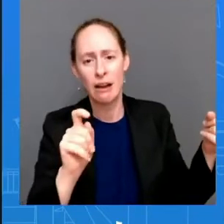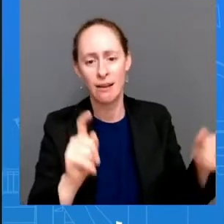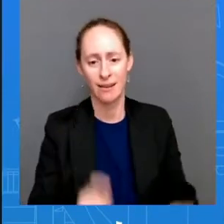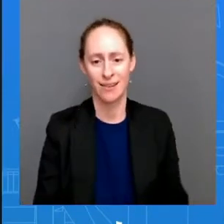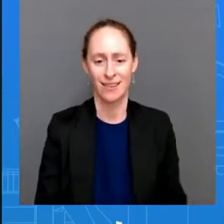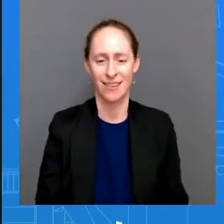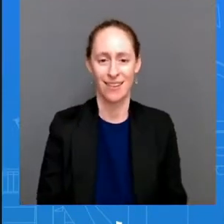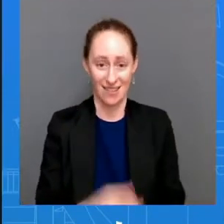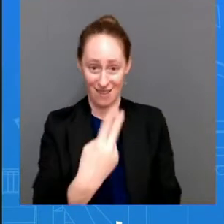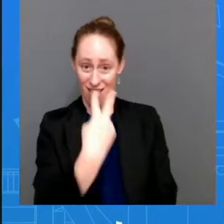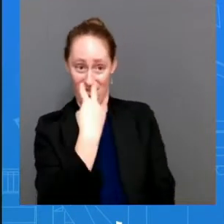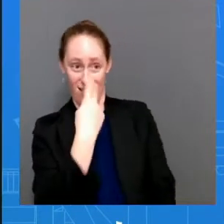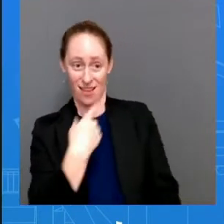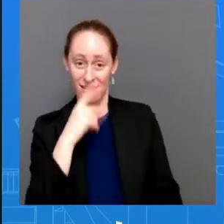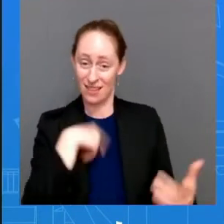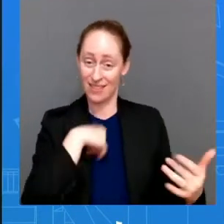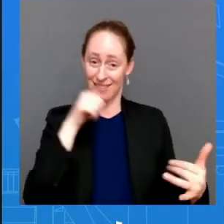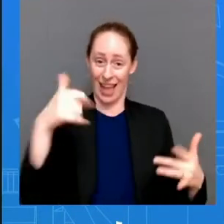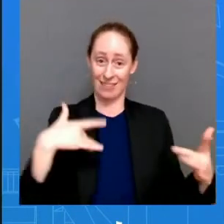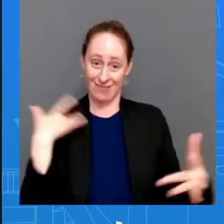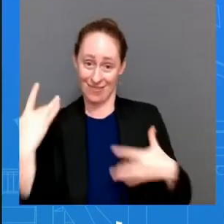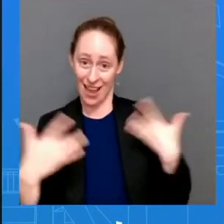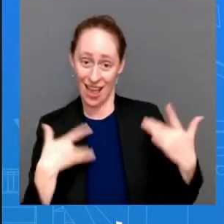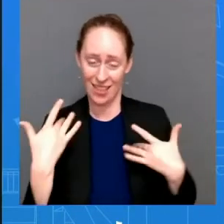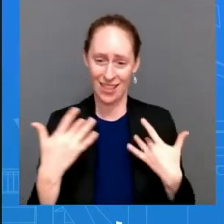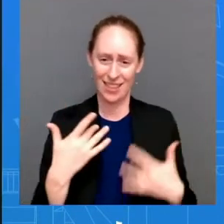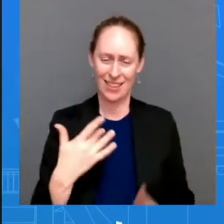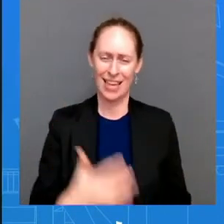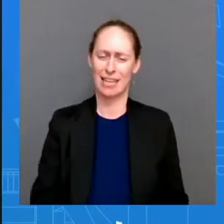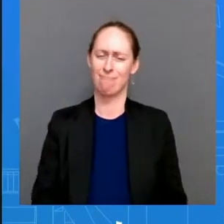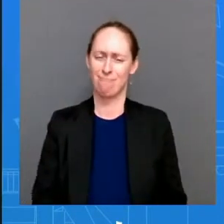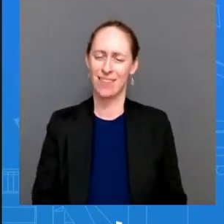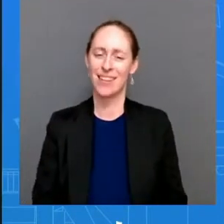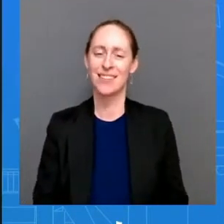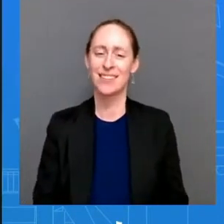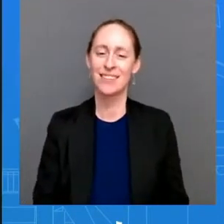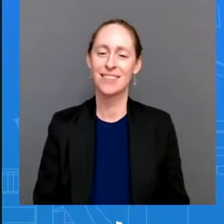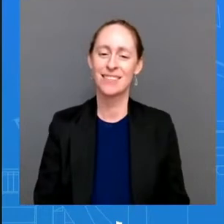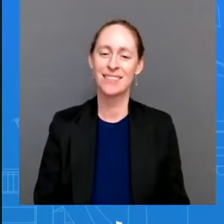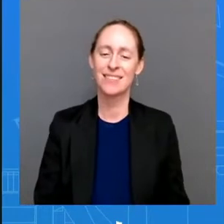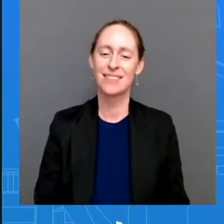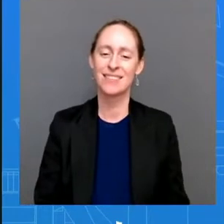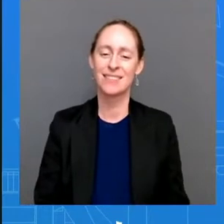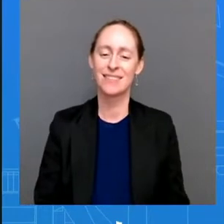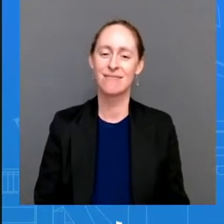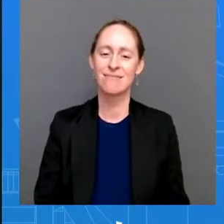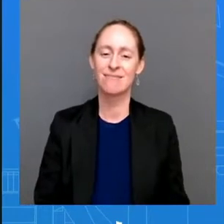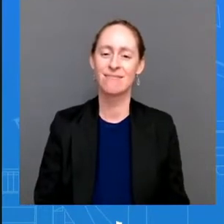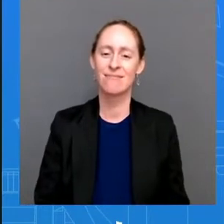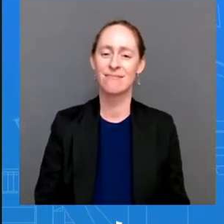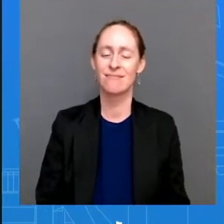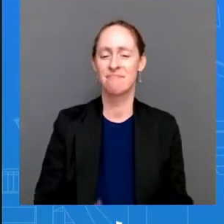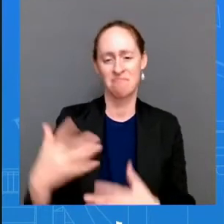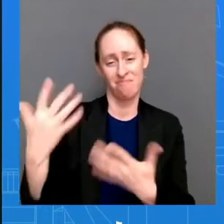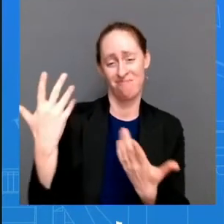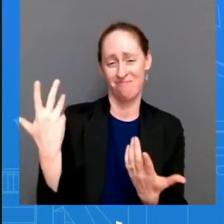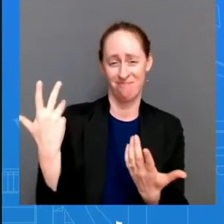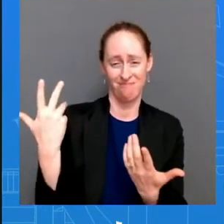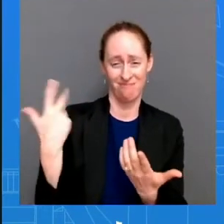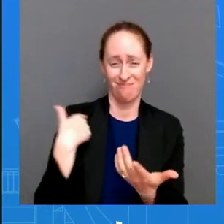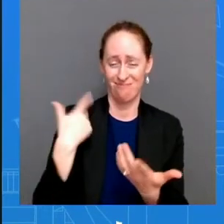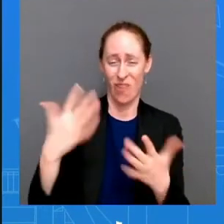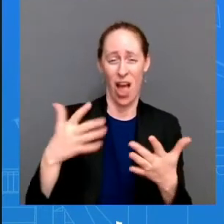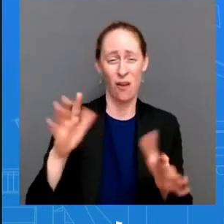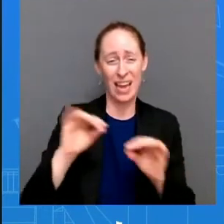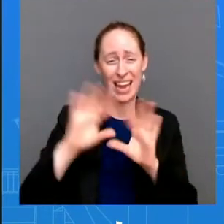clear we've been very clear for gosh the past week or so um that uh the speaker has the right to go to taiwan we